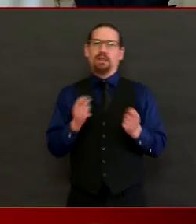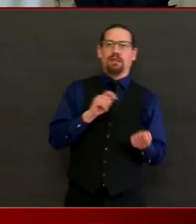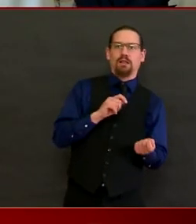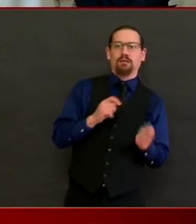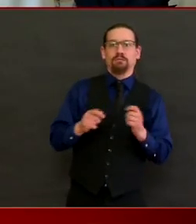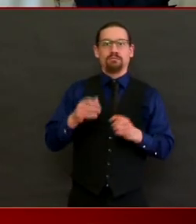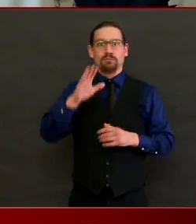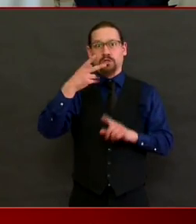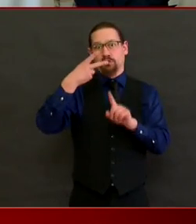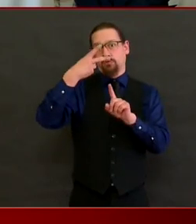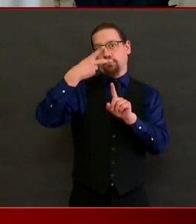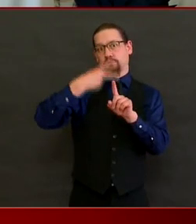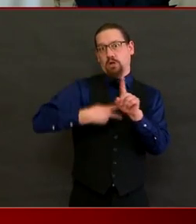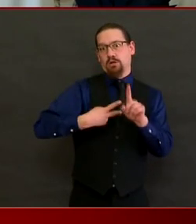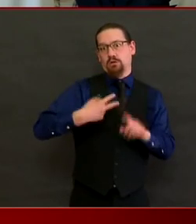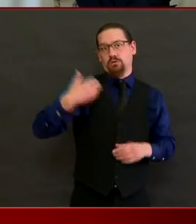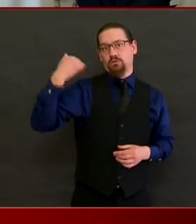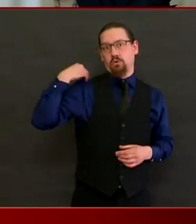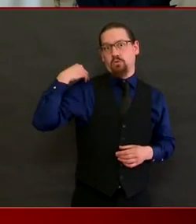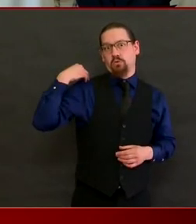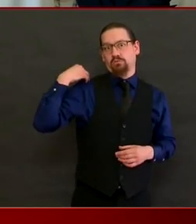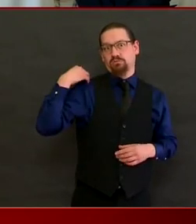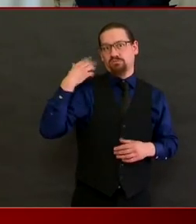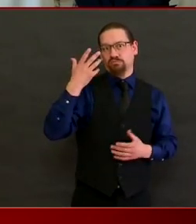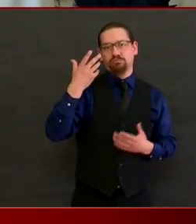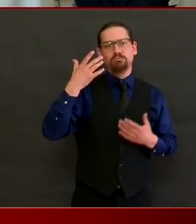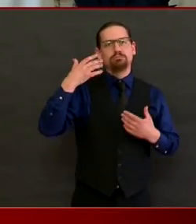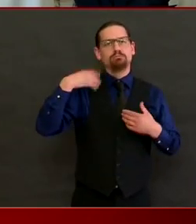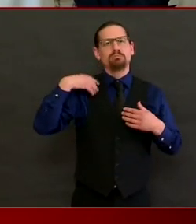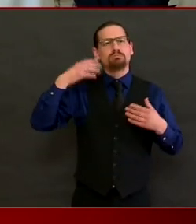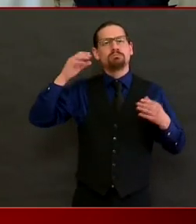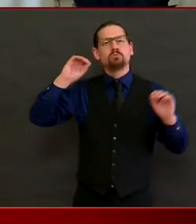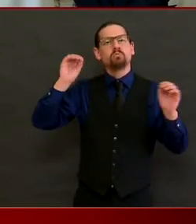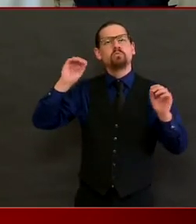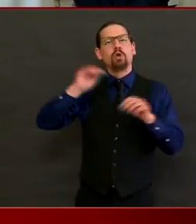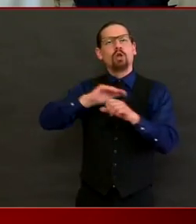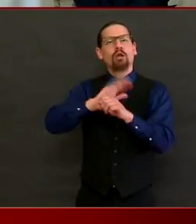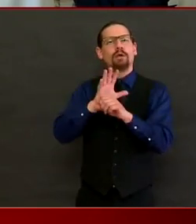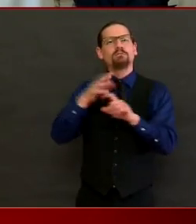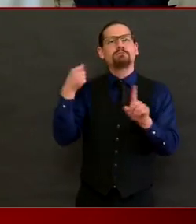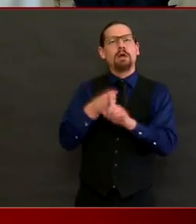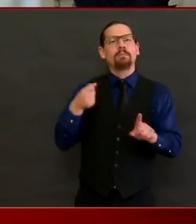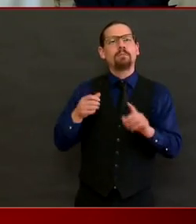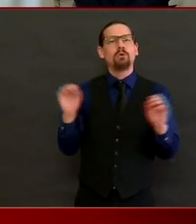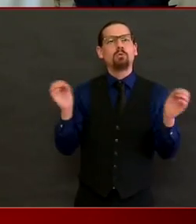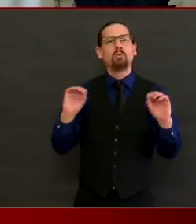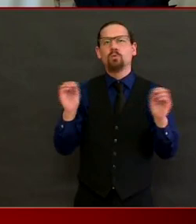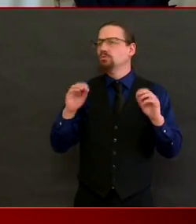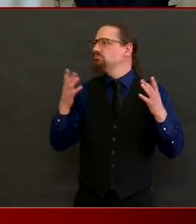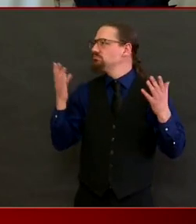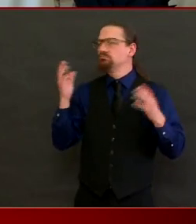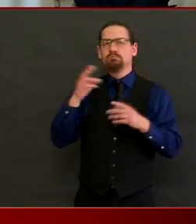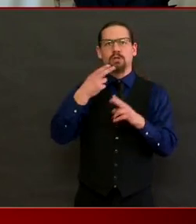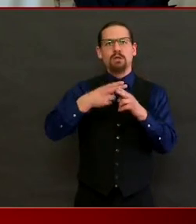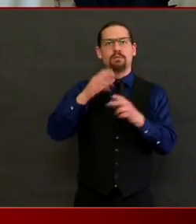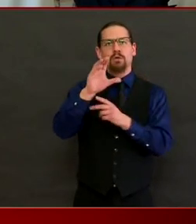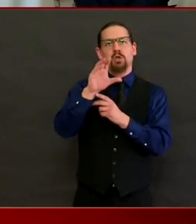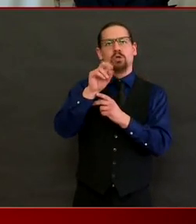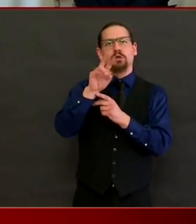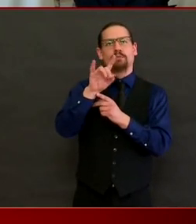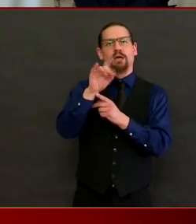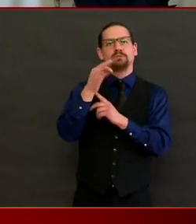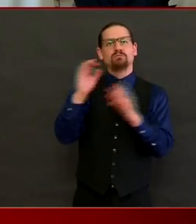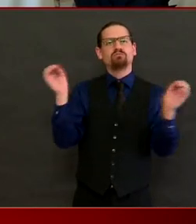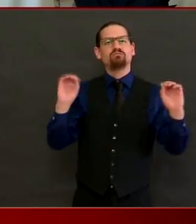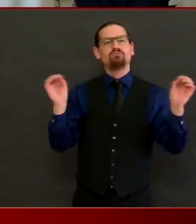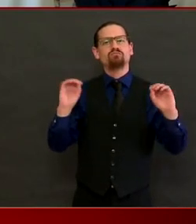even know about this virus or weren't experiencing it here. And, you know, we're still in April.